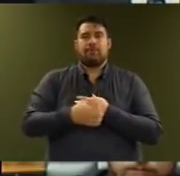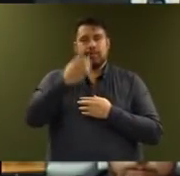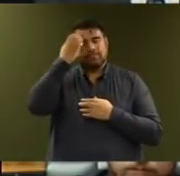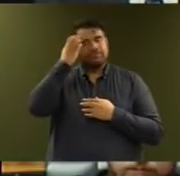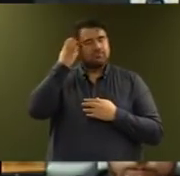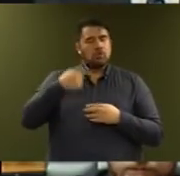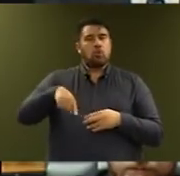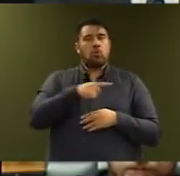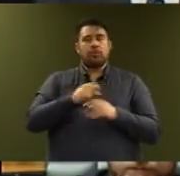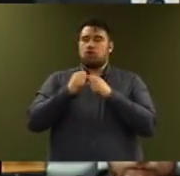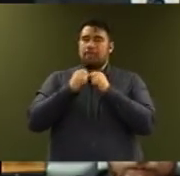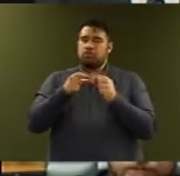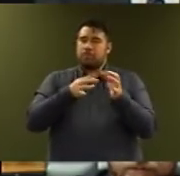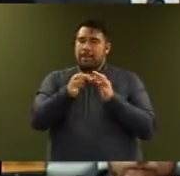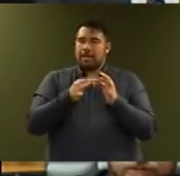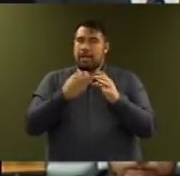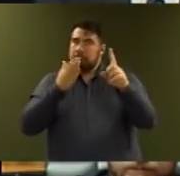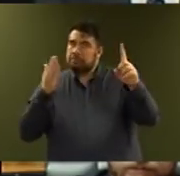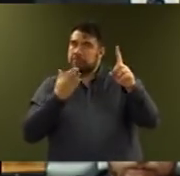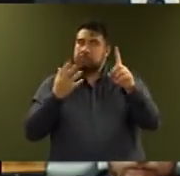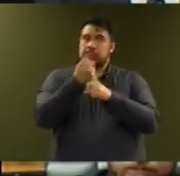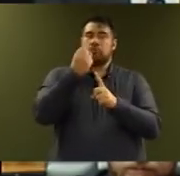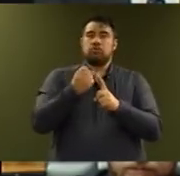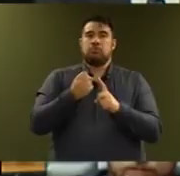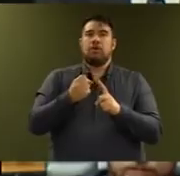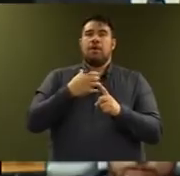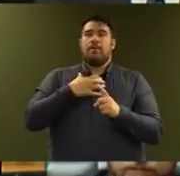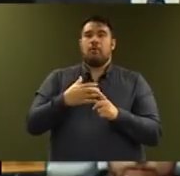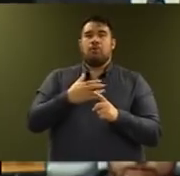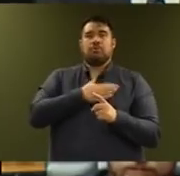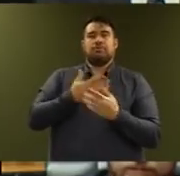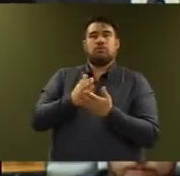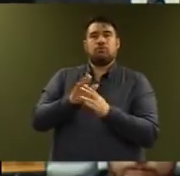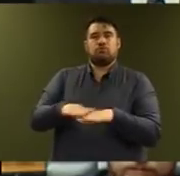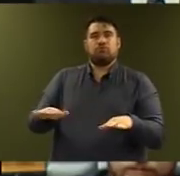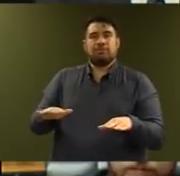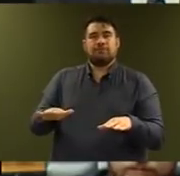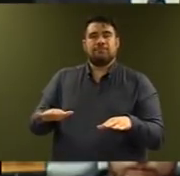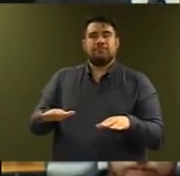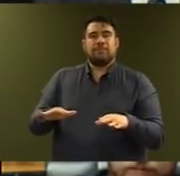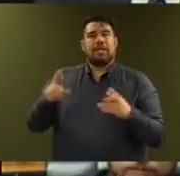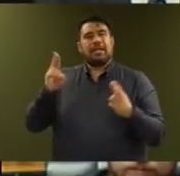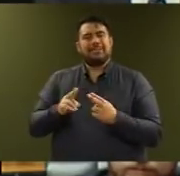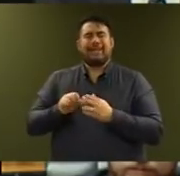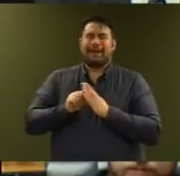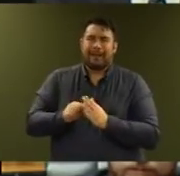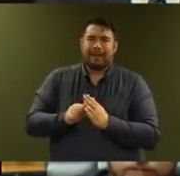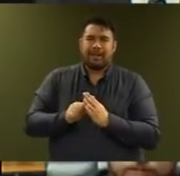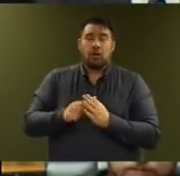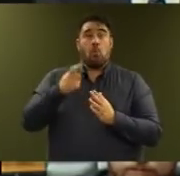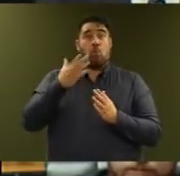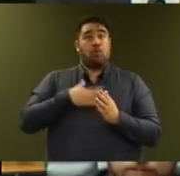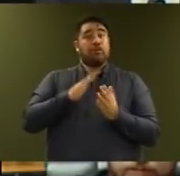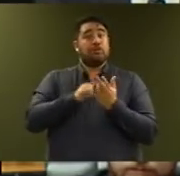to reduce poverty and material hardship for our children, so that New Zealand truly becomes the best place in the world